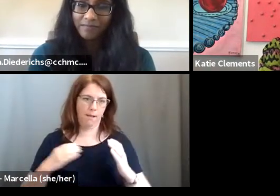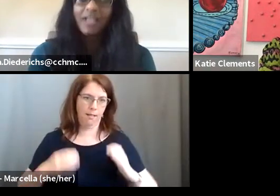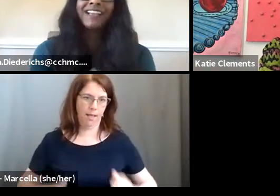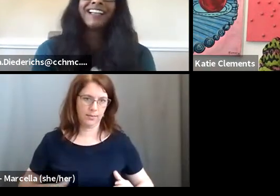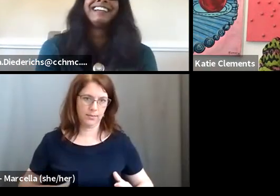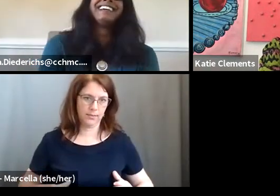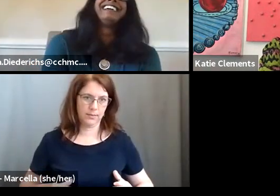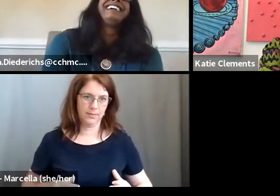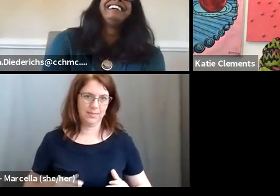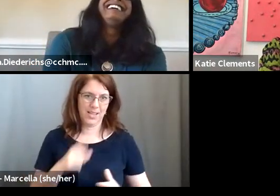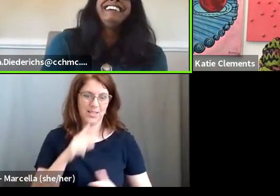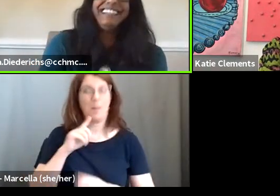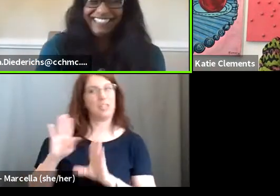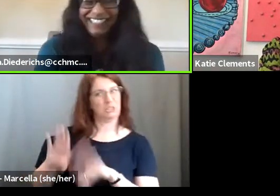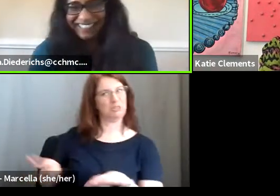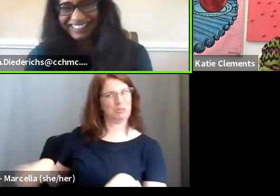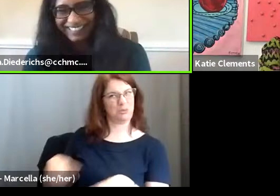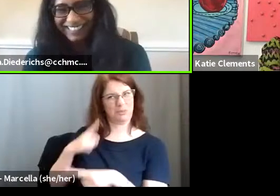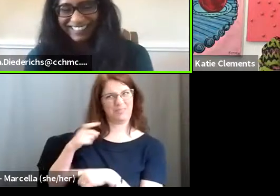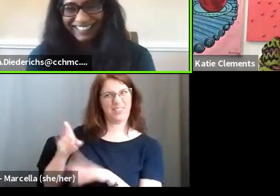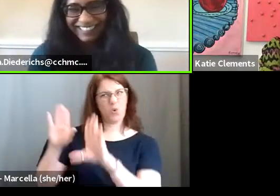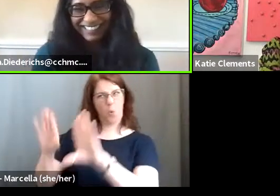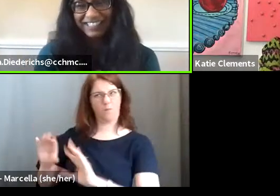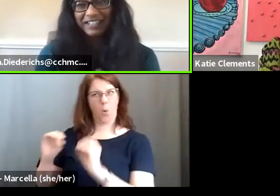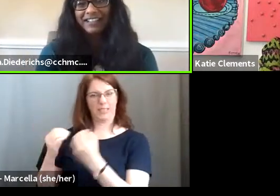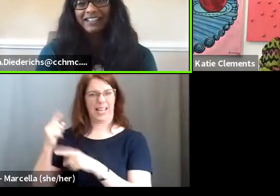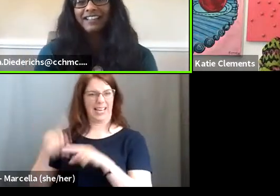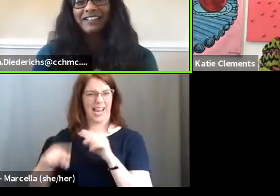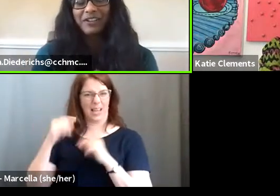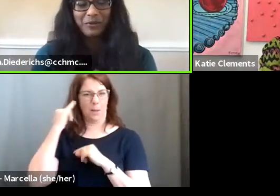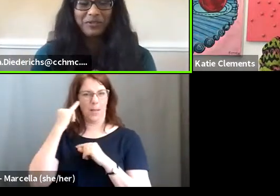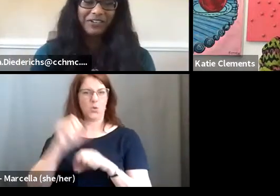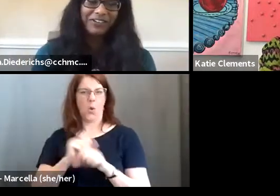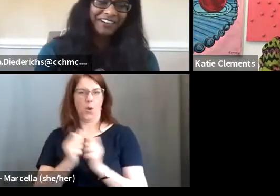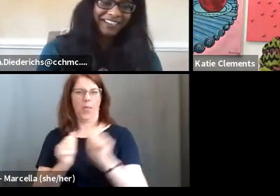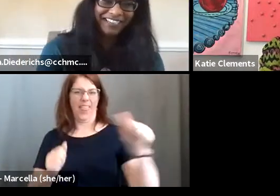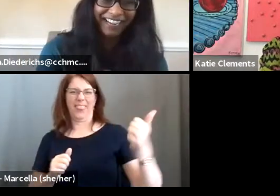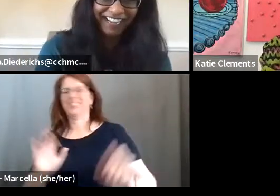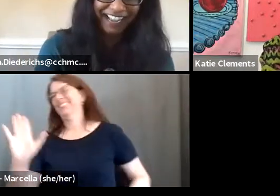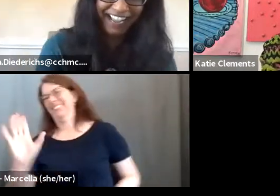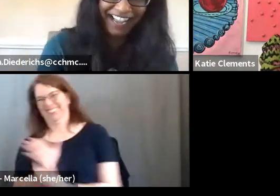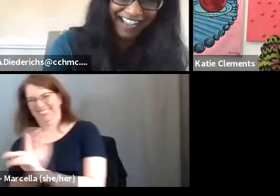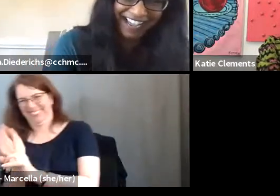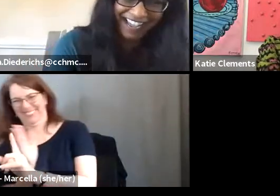Children's. They're a fantastic organization and I could not imagine working with anybody. Sorry.